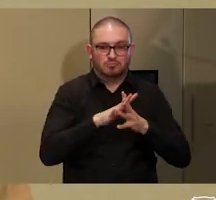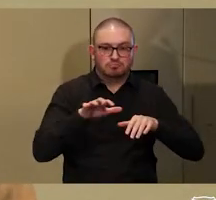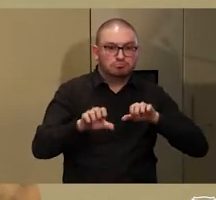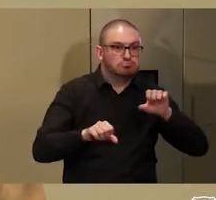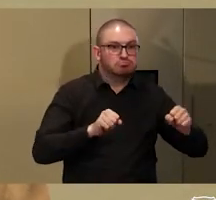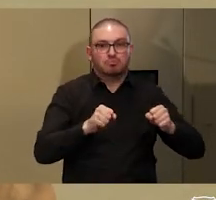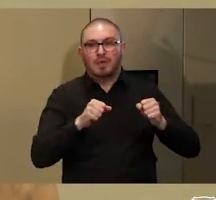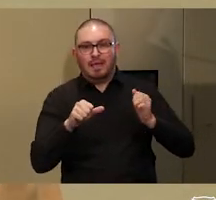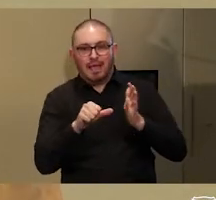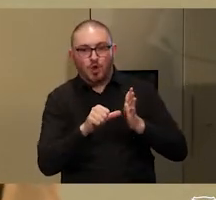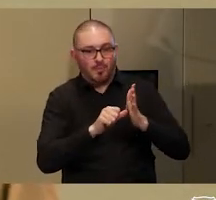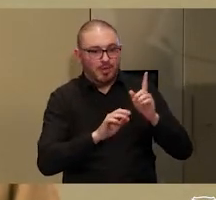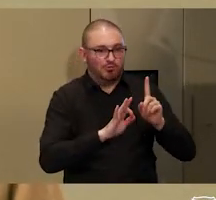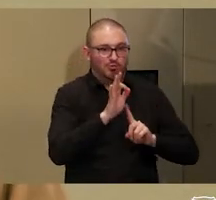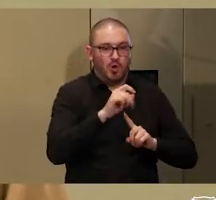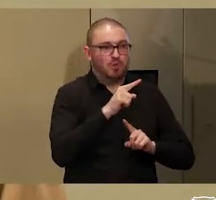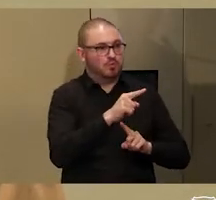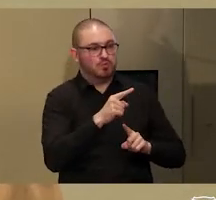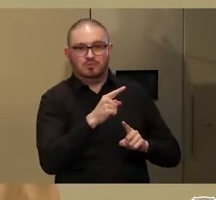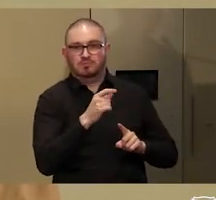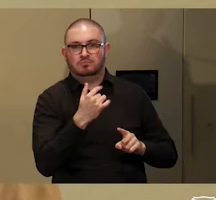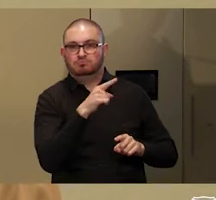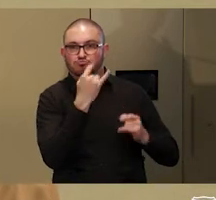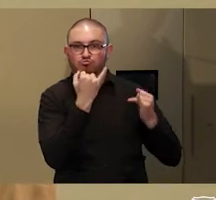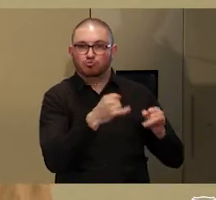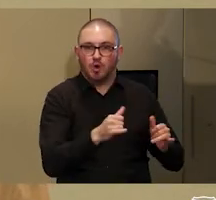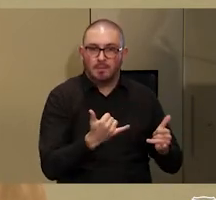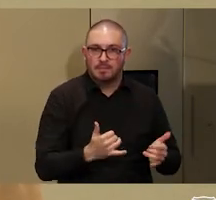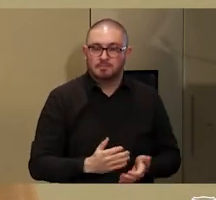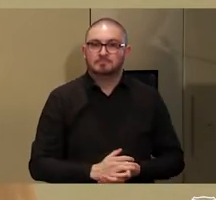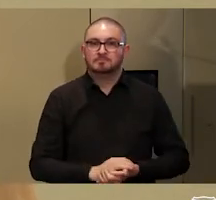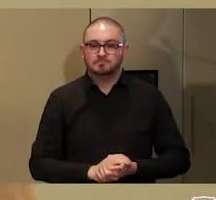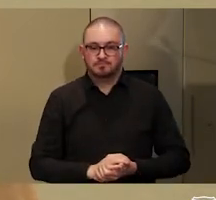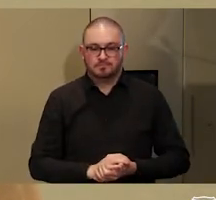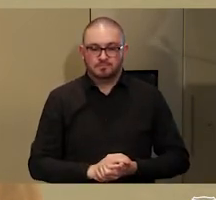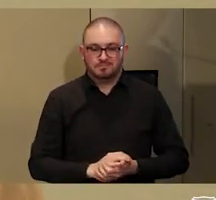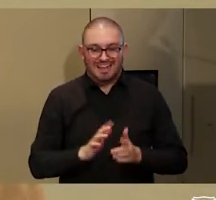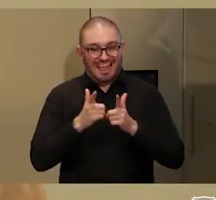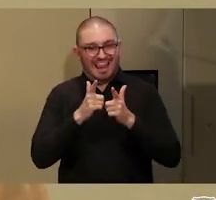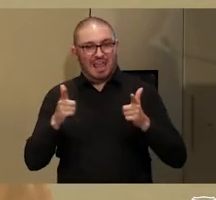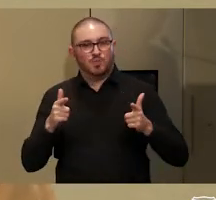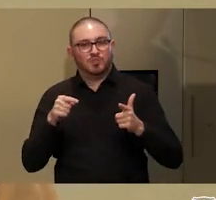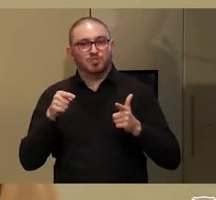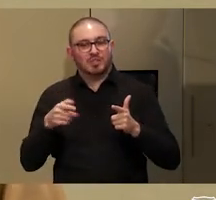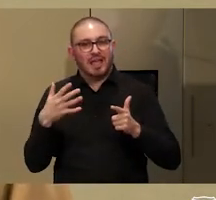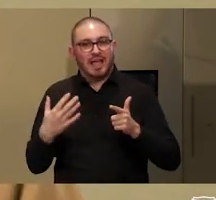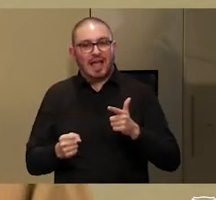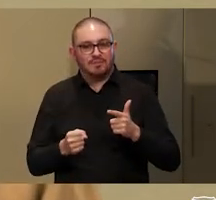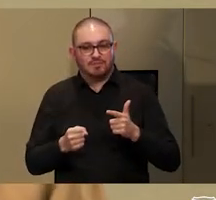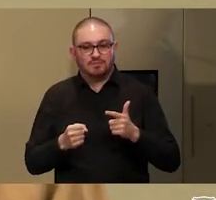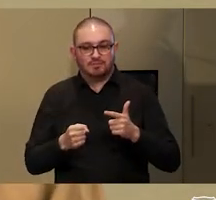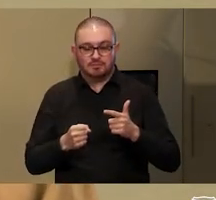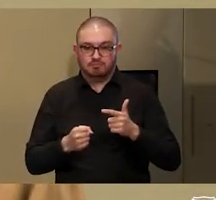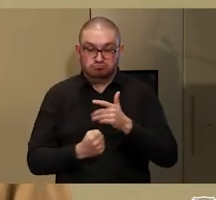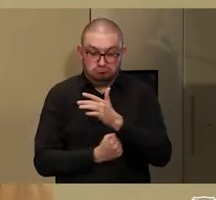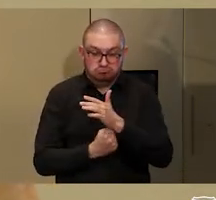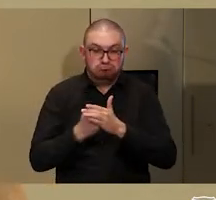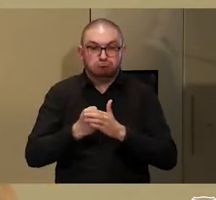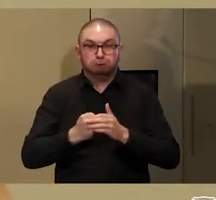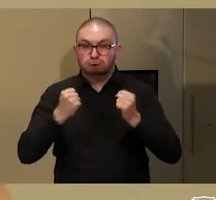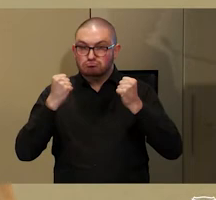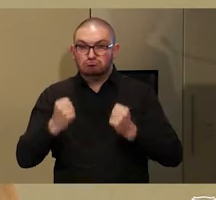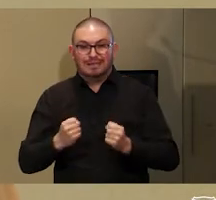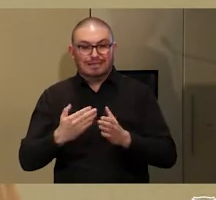As Rachel has pointed out, languages encode a vast array of vital Indigenous knowledge, including